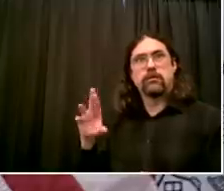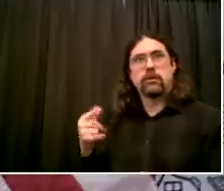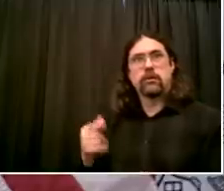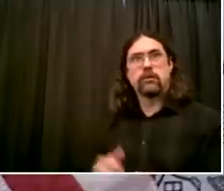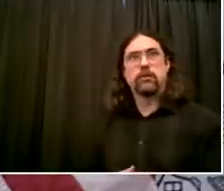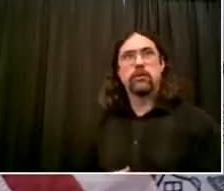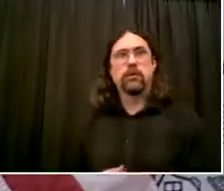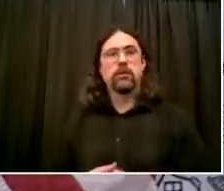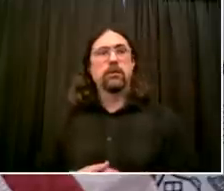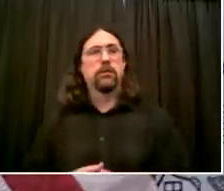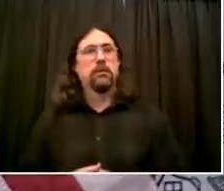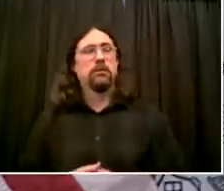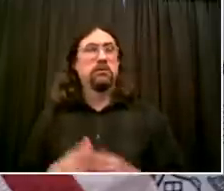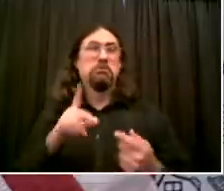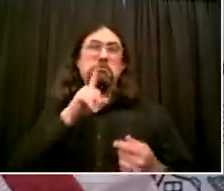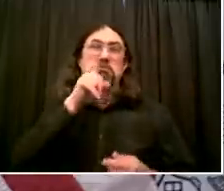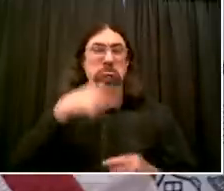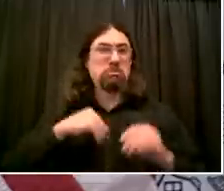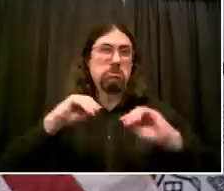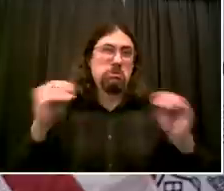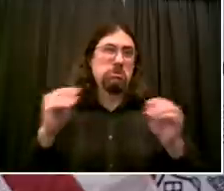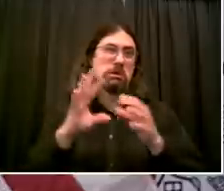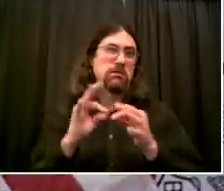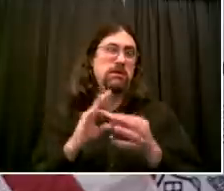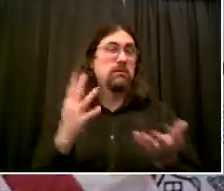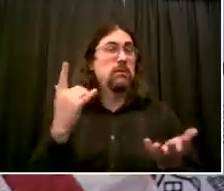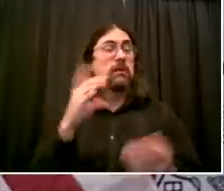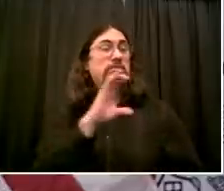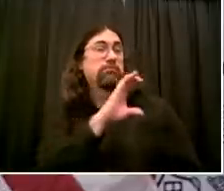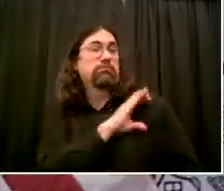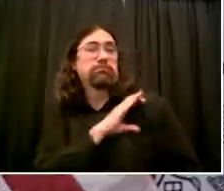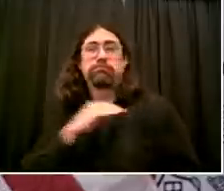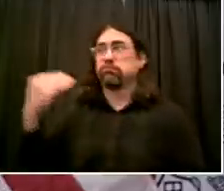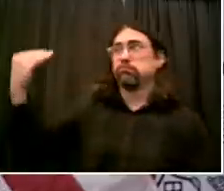Next we have Rich from WCBS 880.